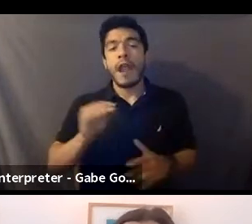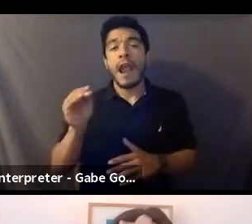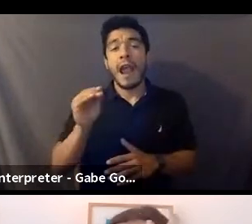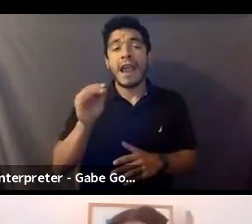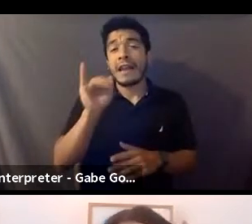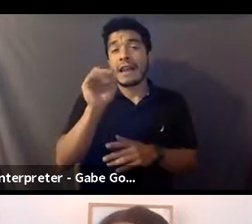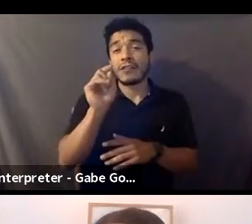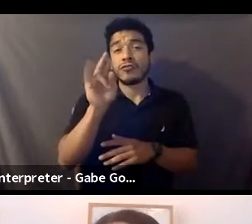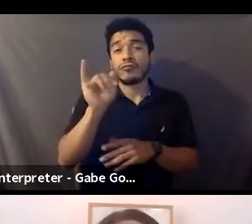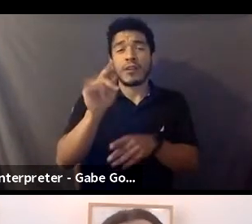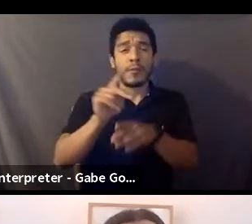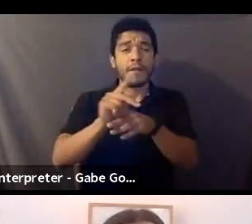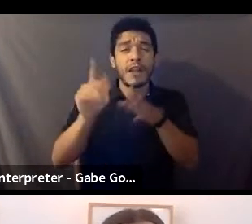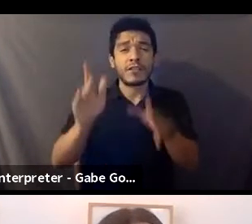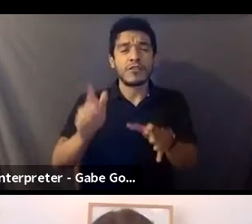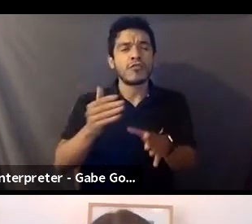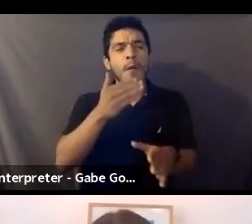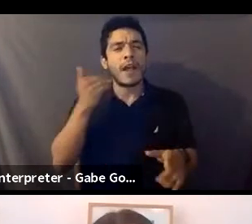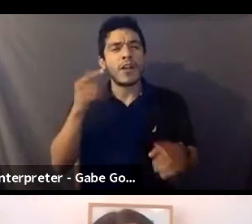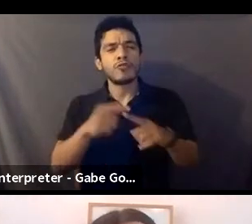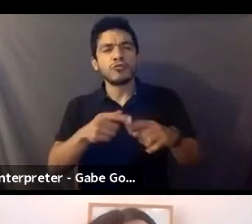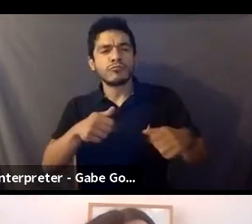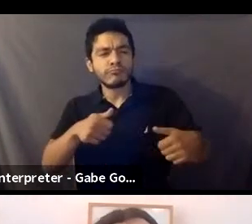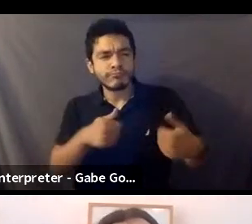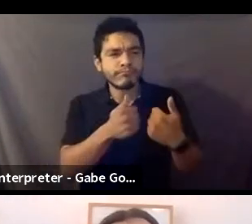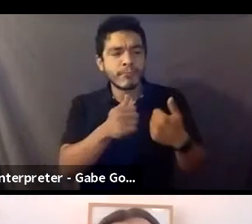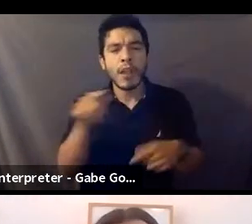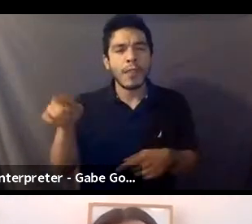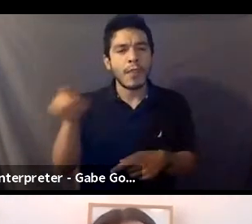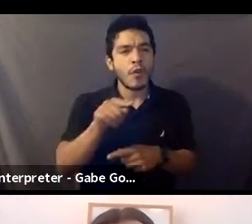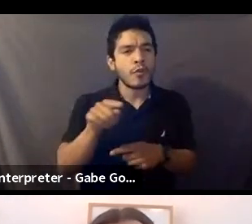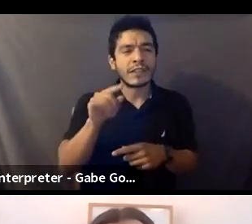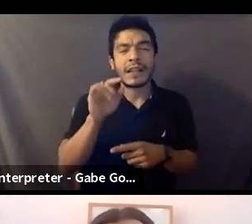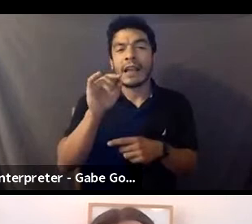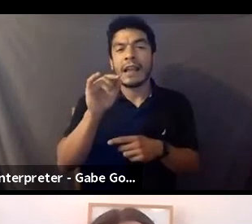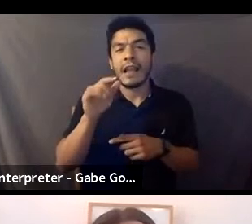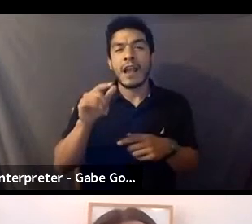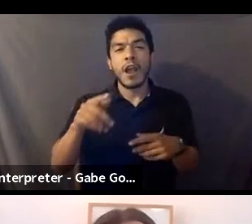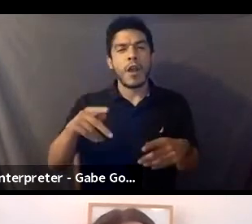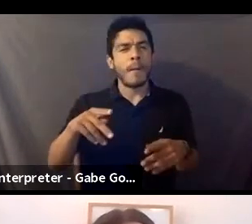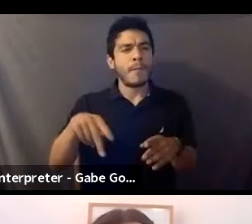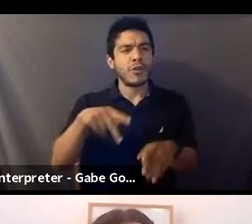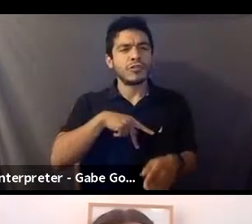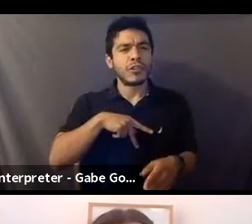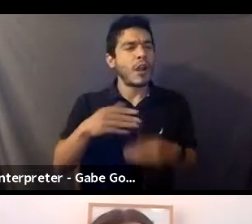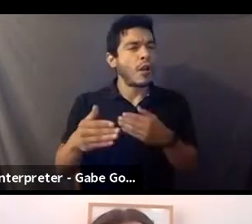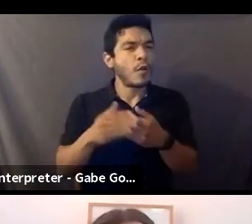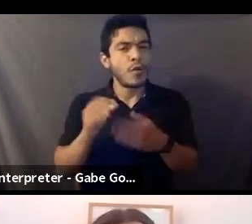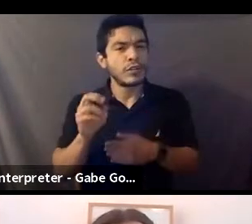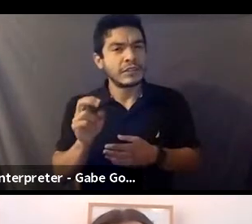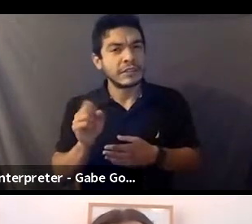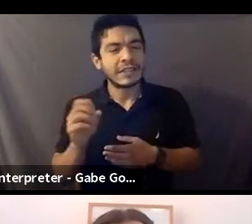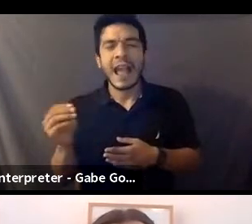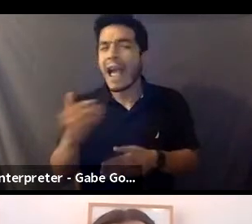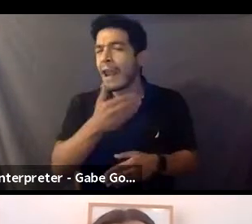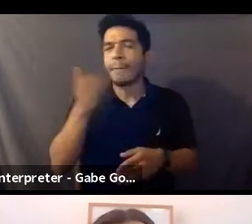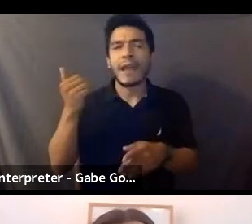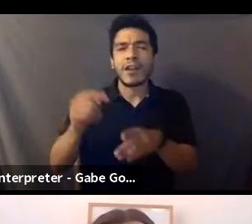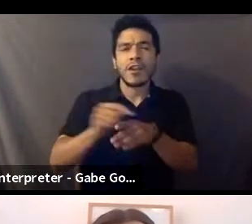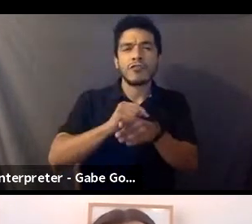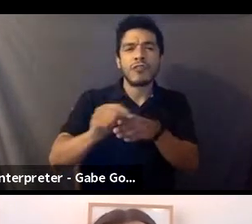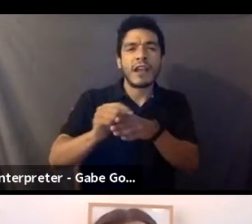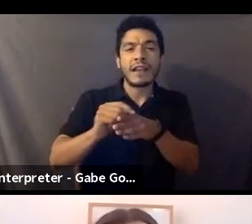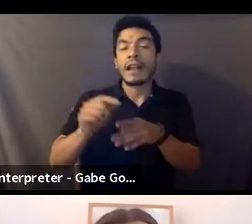approach intimate scenes, as well as training and certifying intimacy coordinators for film and intimacy directors for